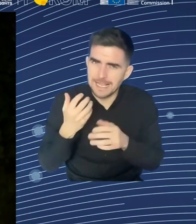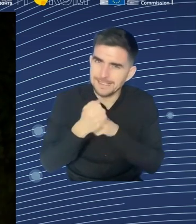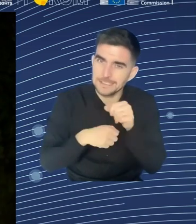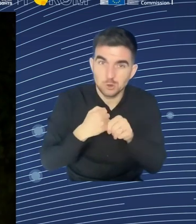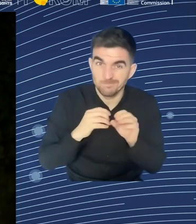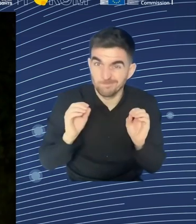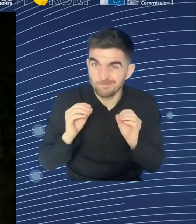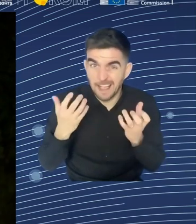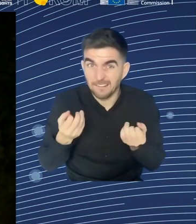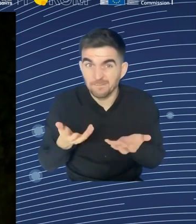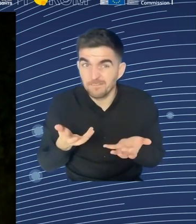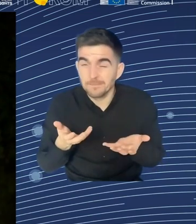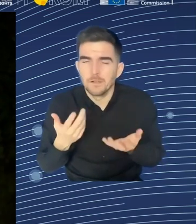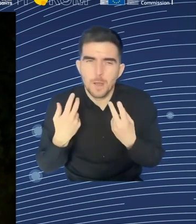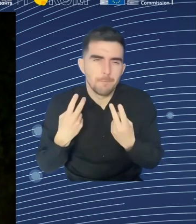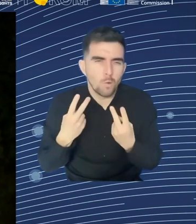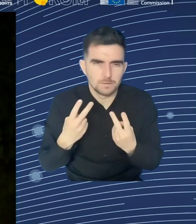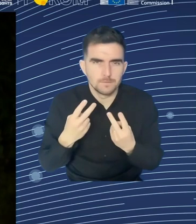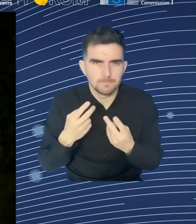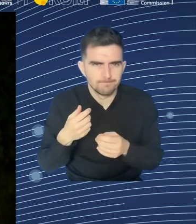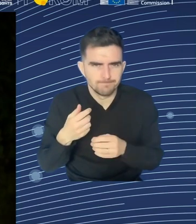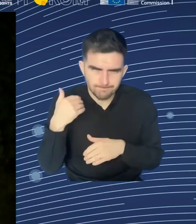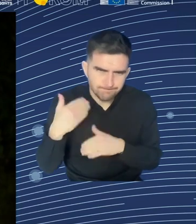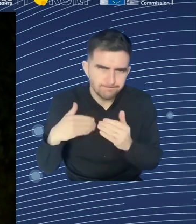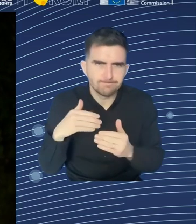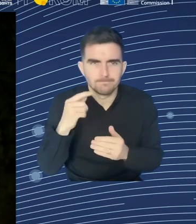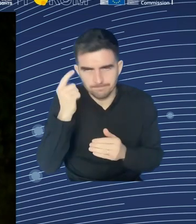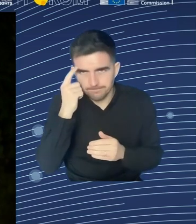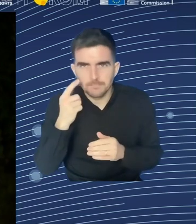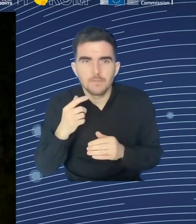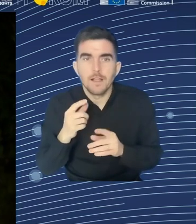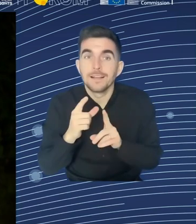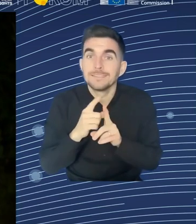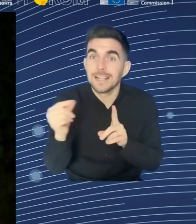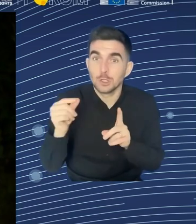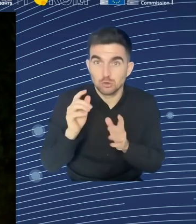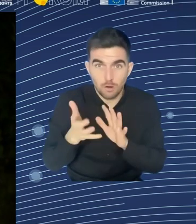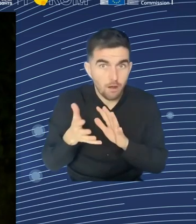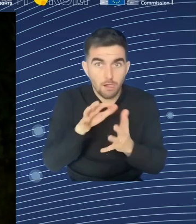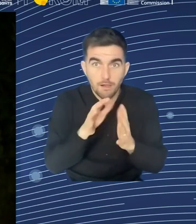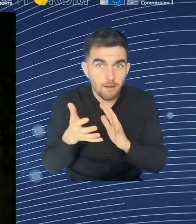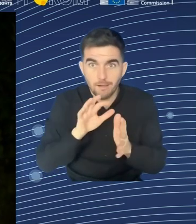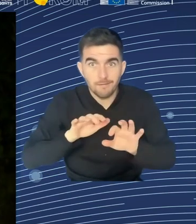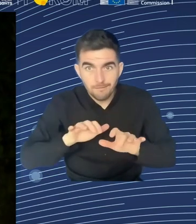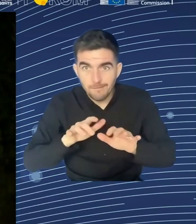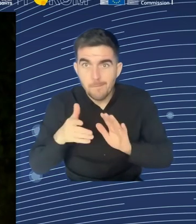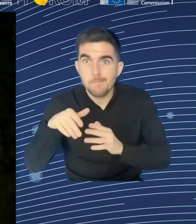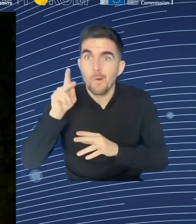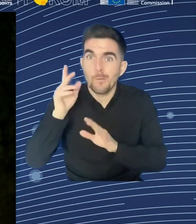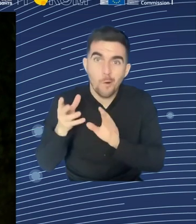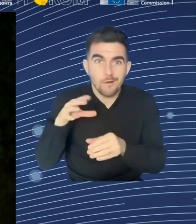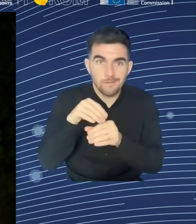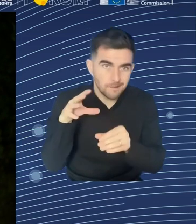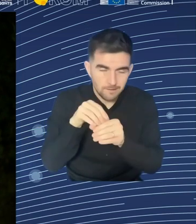it depends on sectors. It depends very much on the situation of the age groups in the workforce in